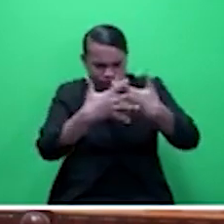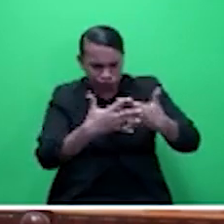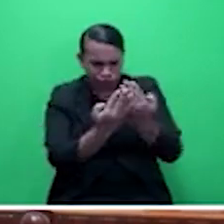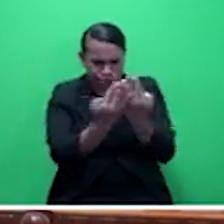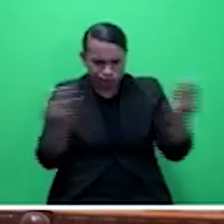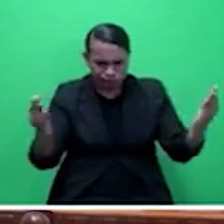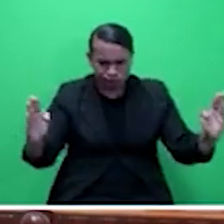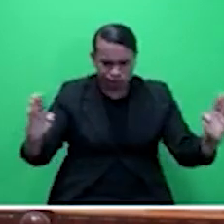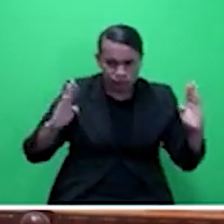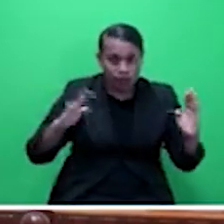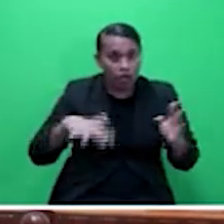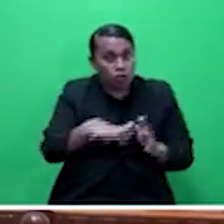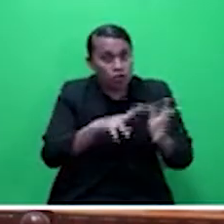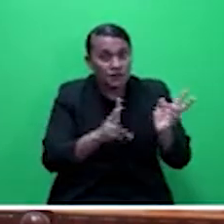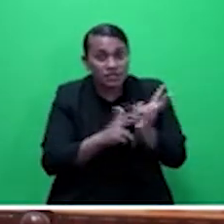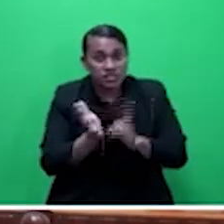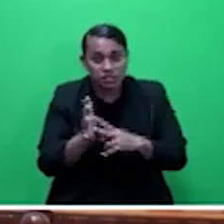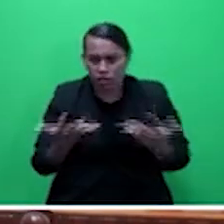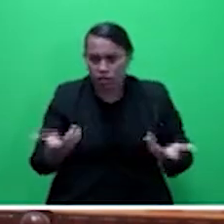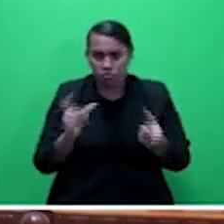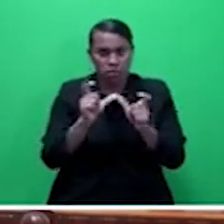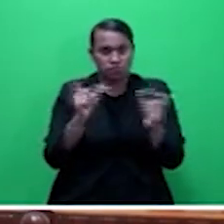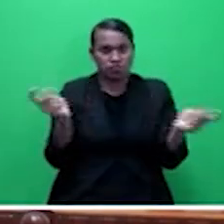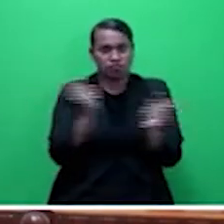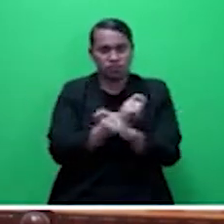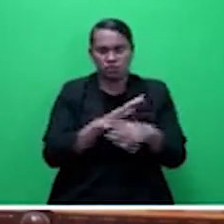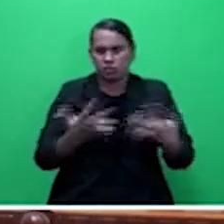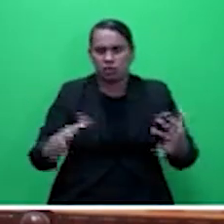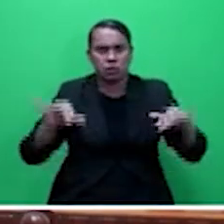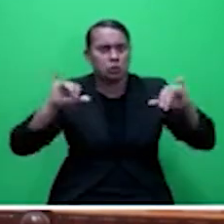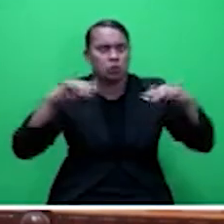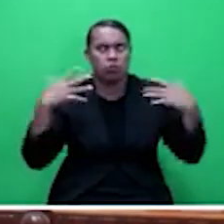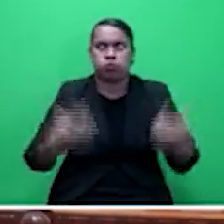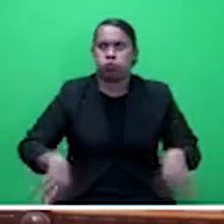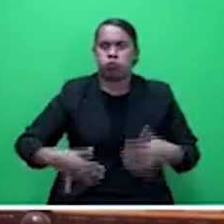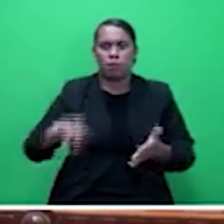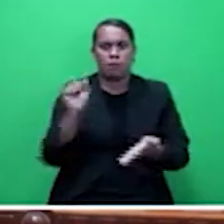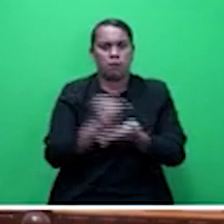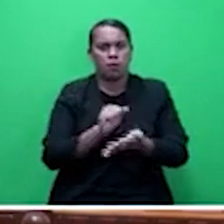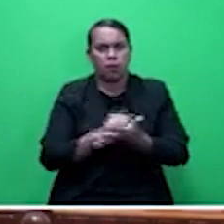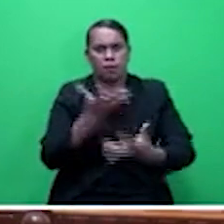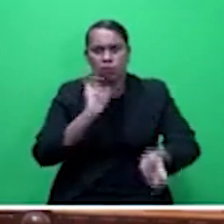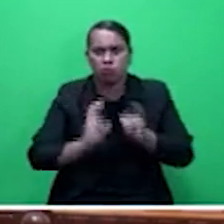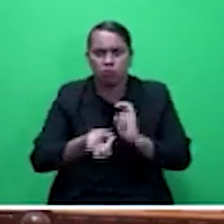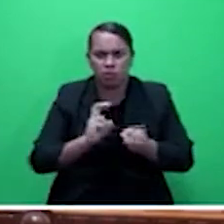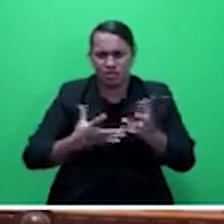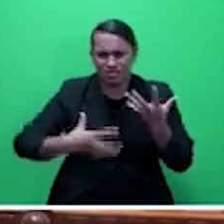climate change is a factor and cyclones are quite frequent. Already we've had two this year.